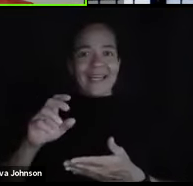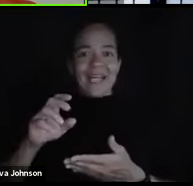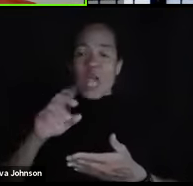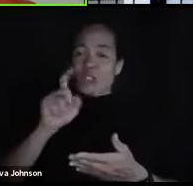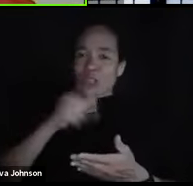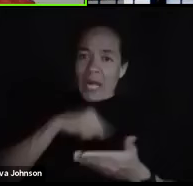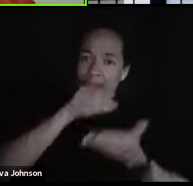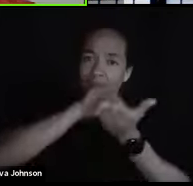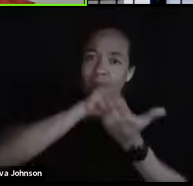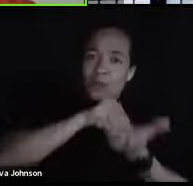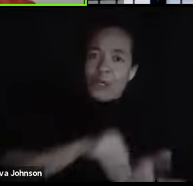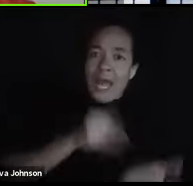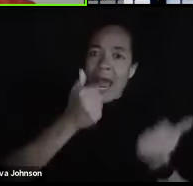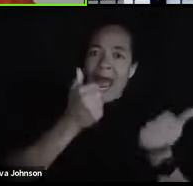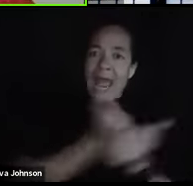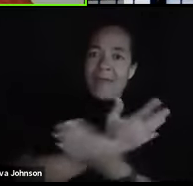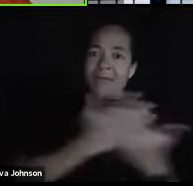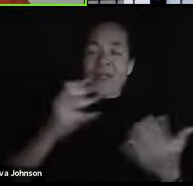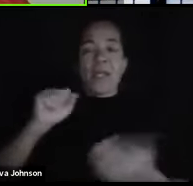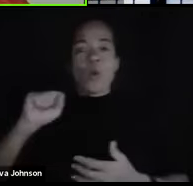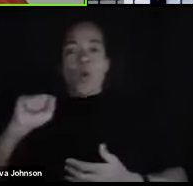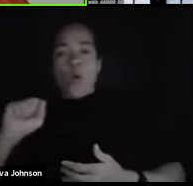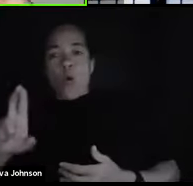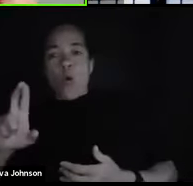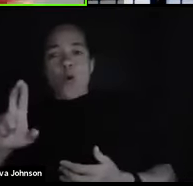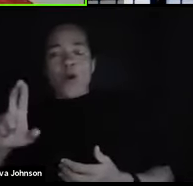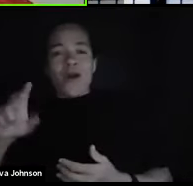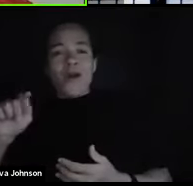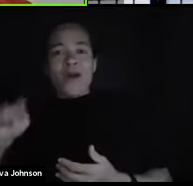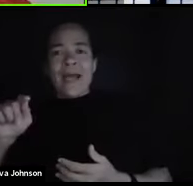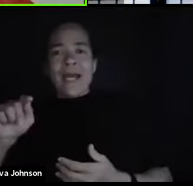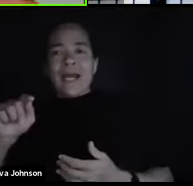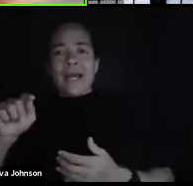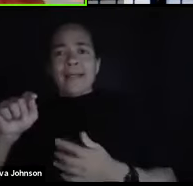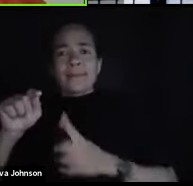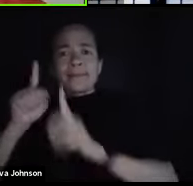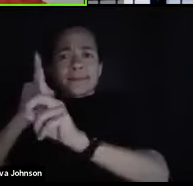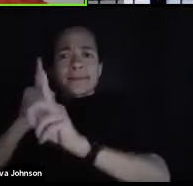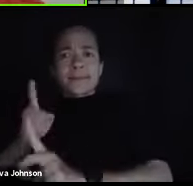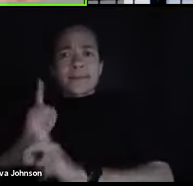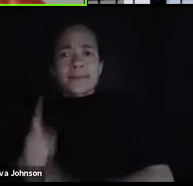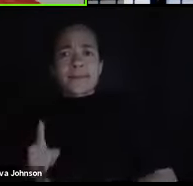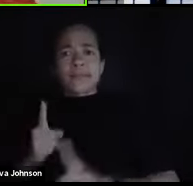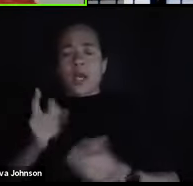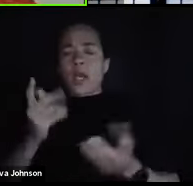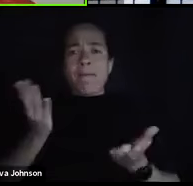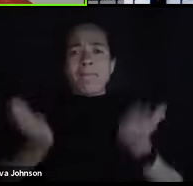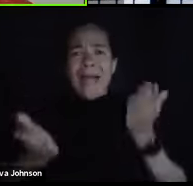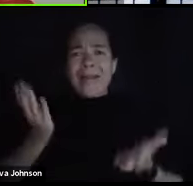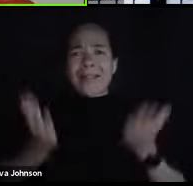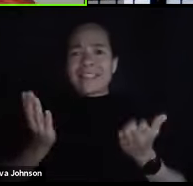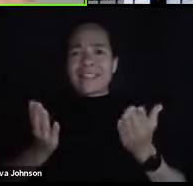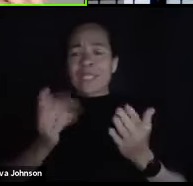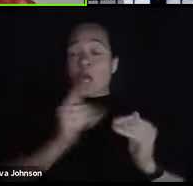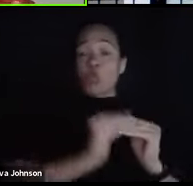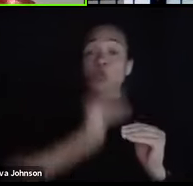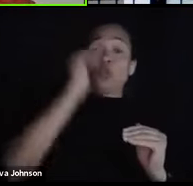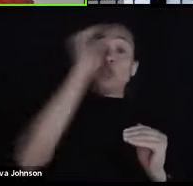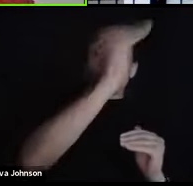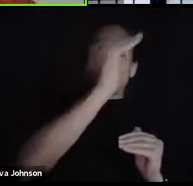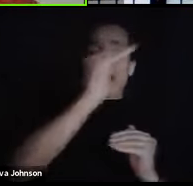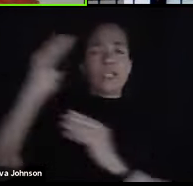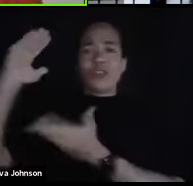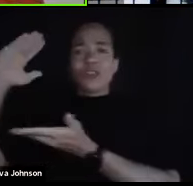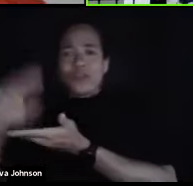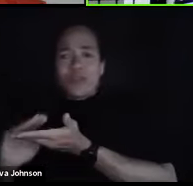single thing that faculty members saying or should I write down just the key points or when is too much and when is too little. So do you have any advice